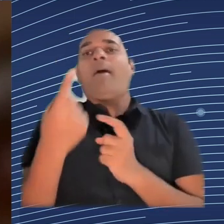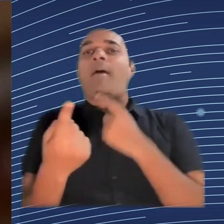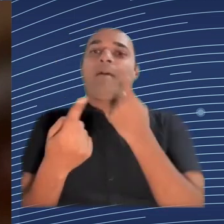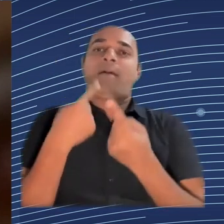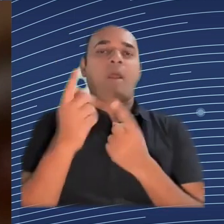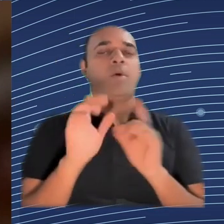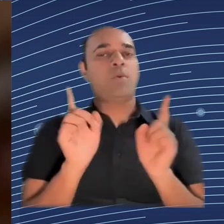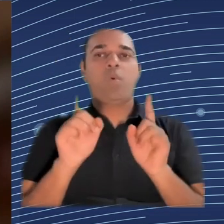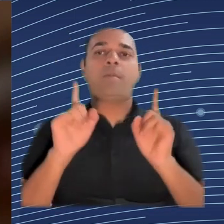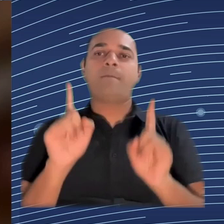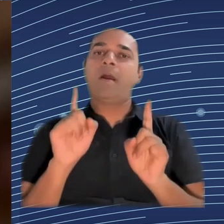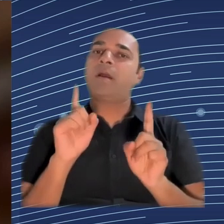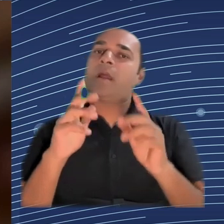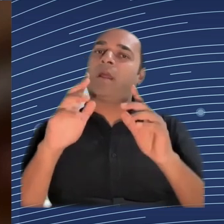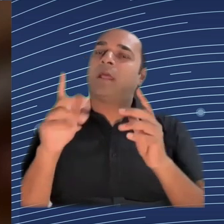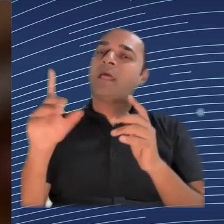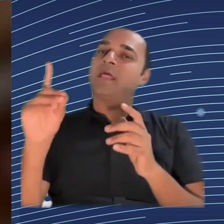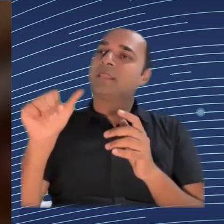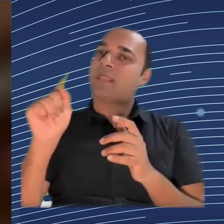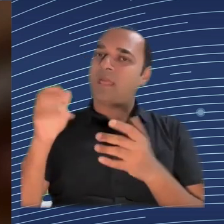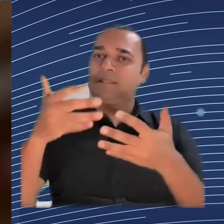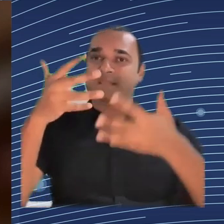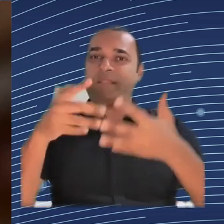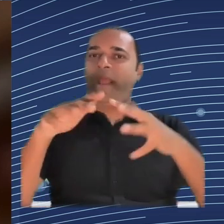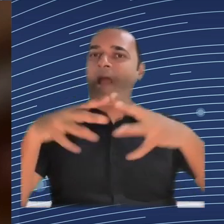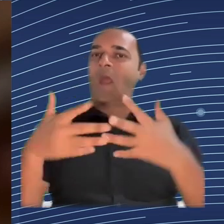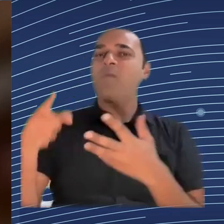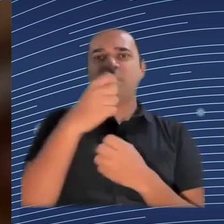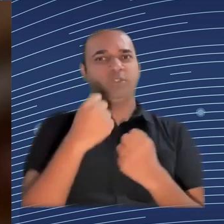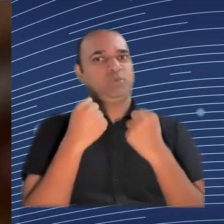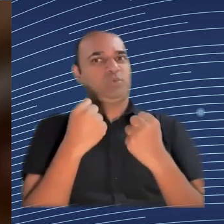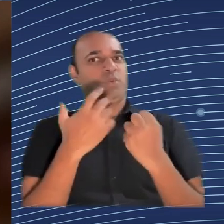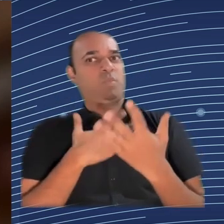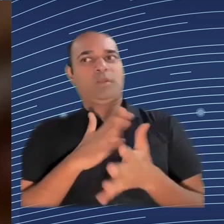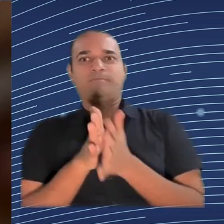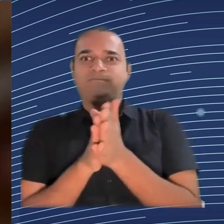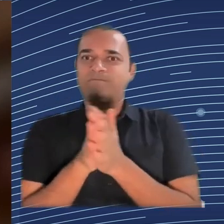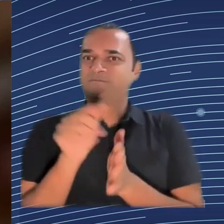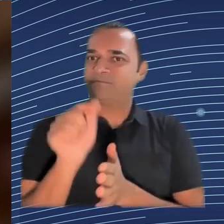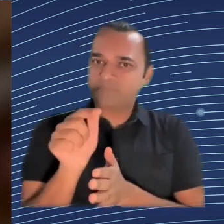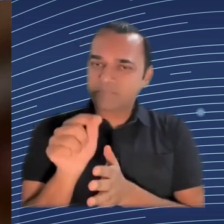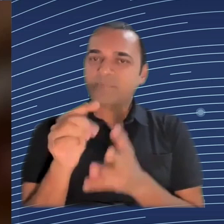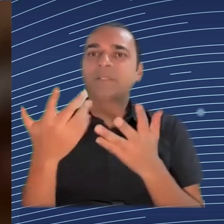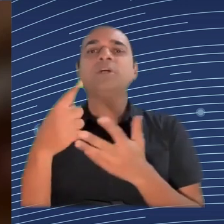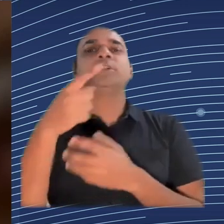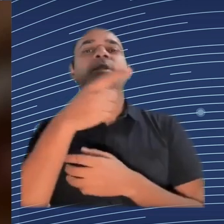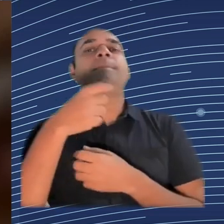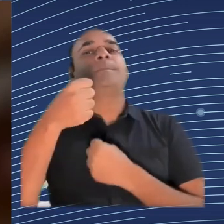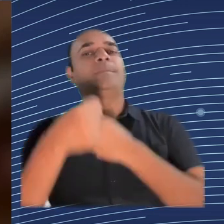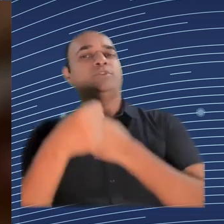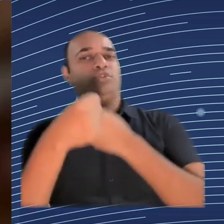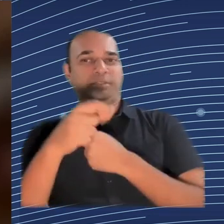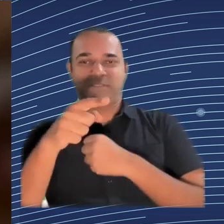these kind of processes, these kind of systems, they can allow to have worker representatives involved, and this can